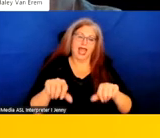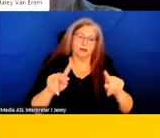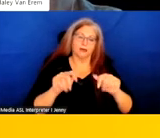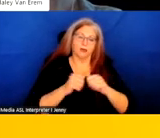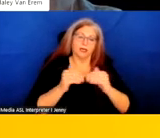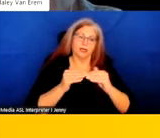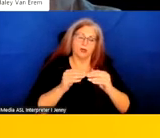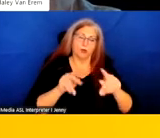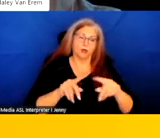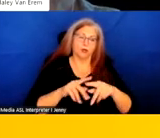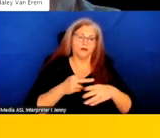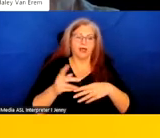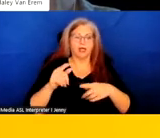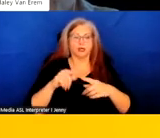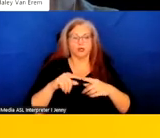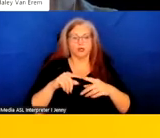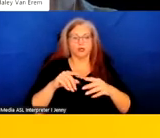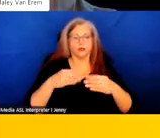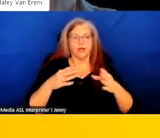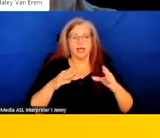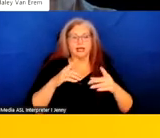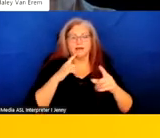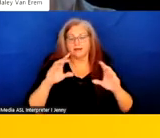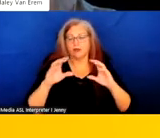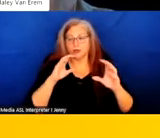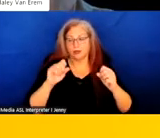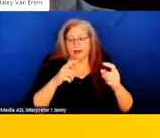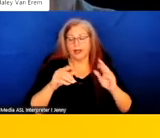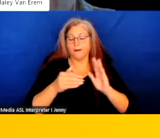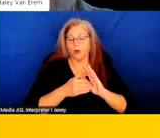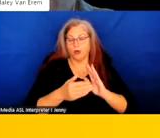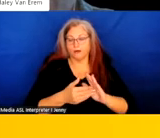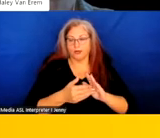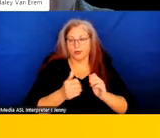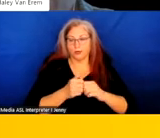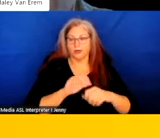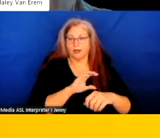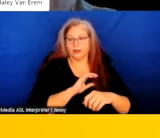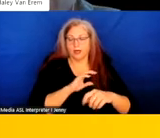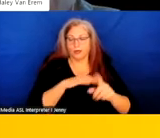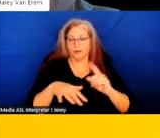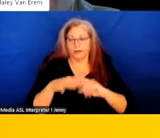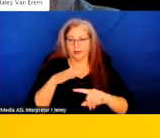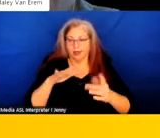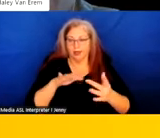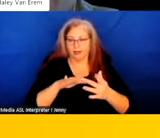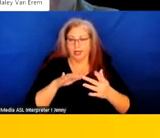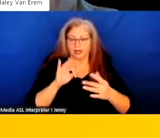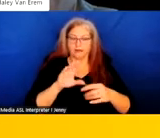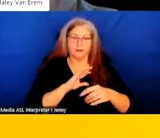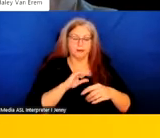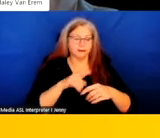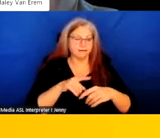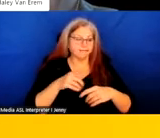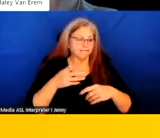the failure to provide effective communication that can occur a lot of times in law enforcement contact if, you know, law enforcement